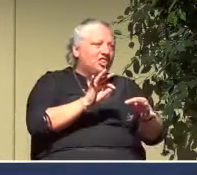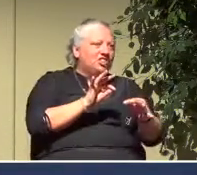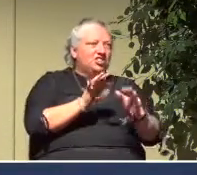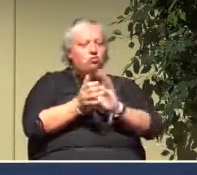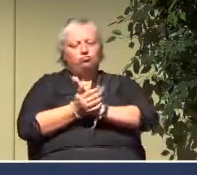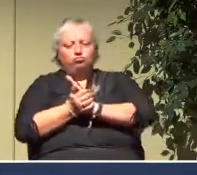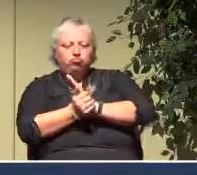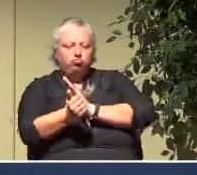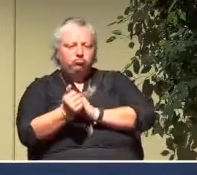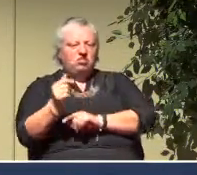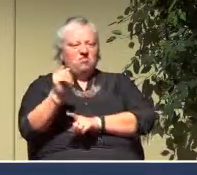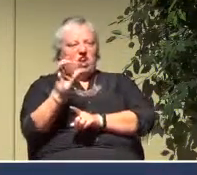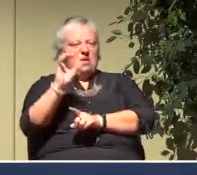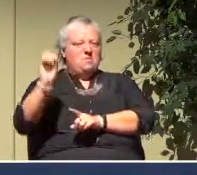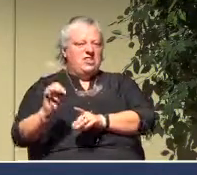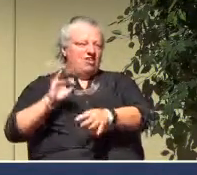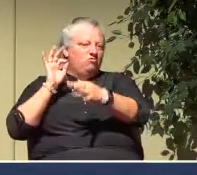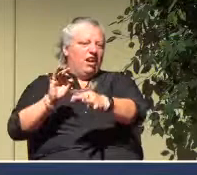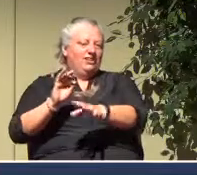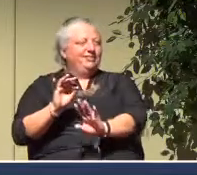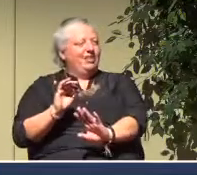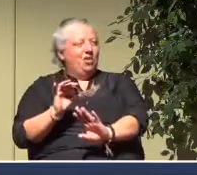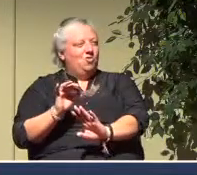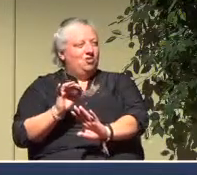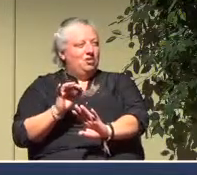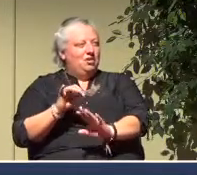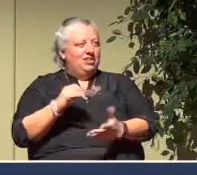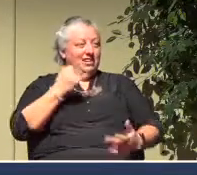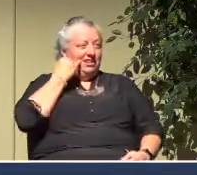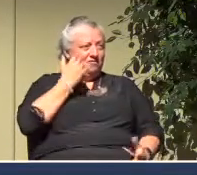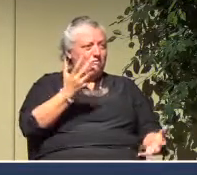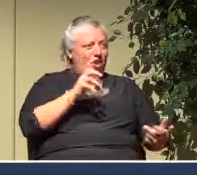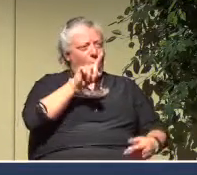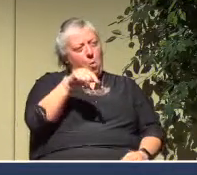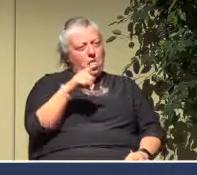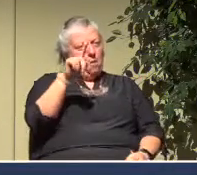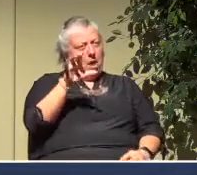to do it right. Because if that's the case, we're all dead.